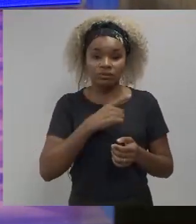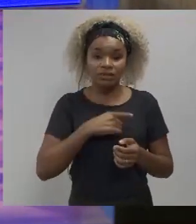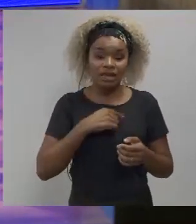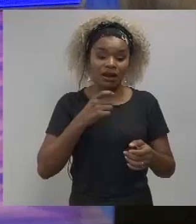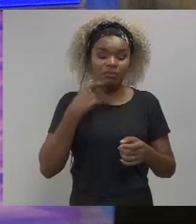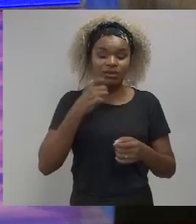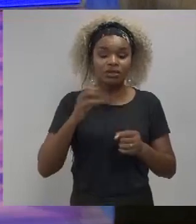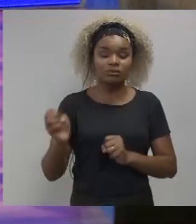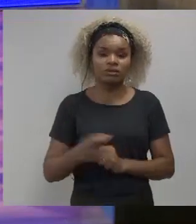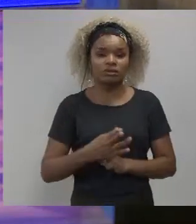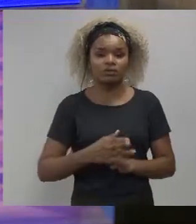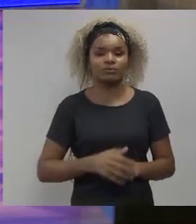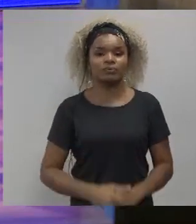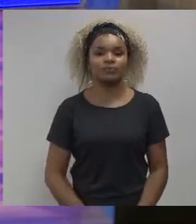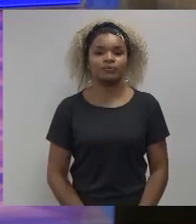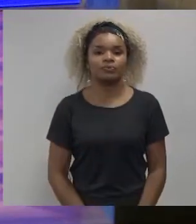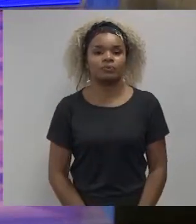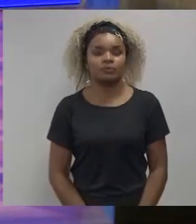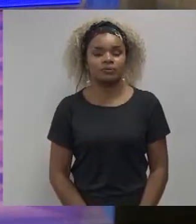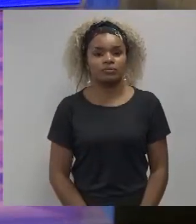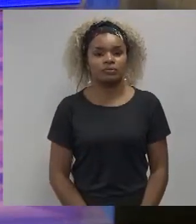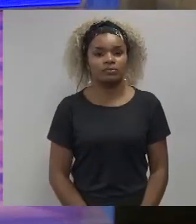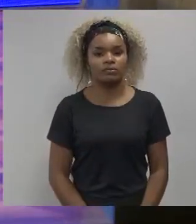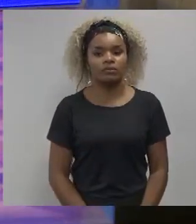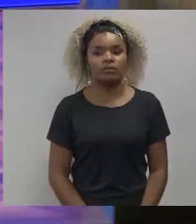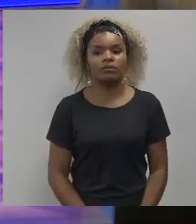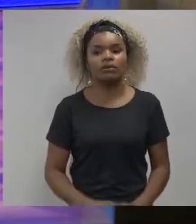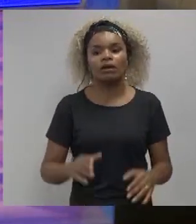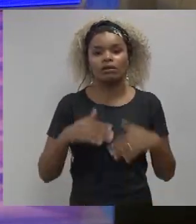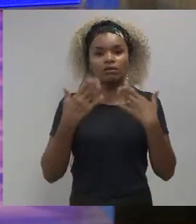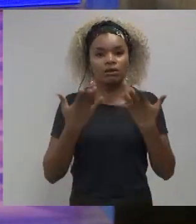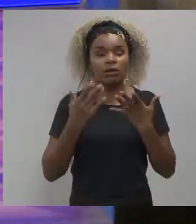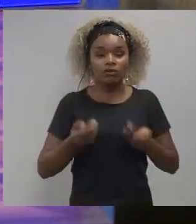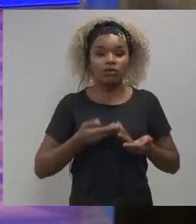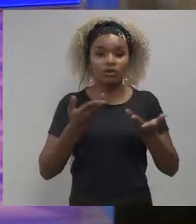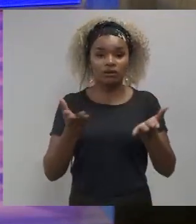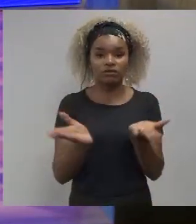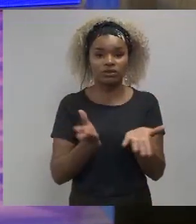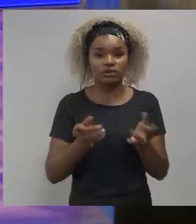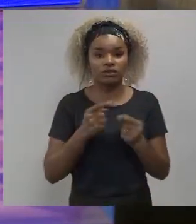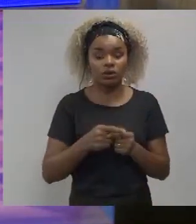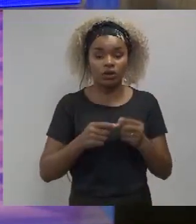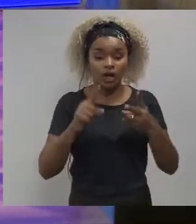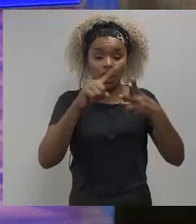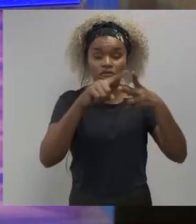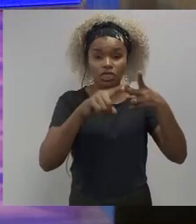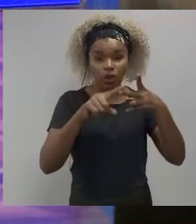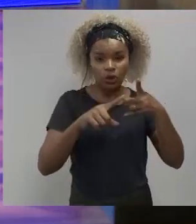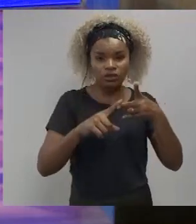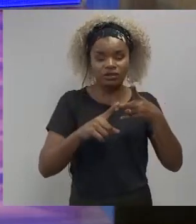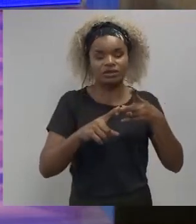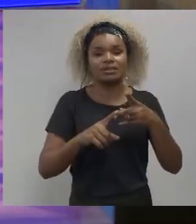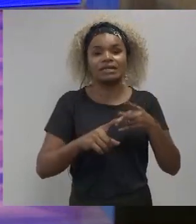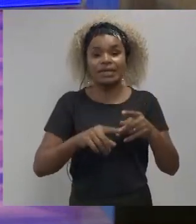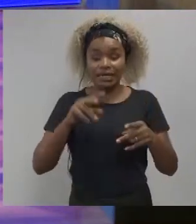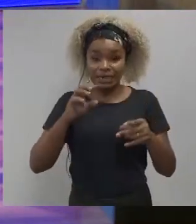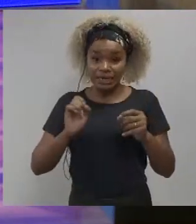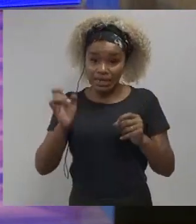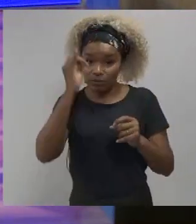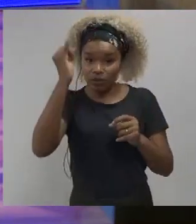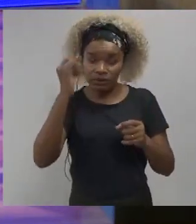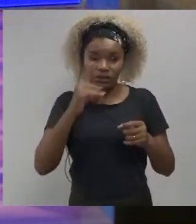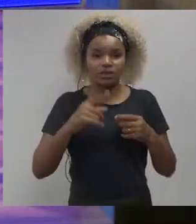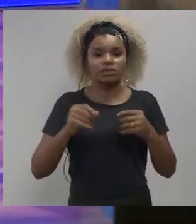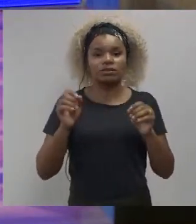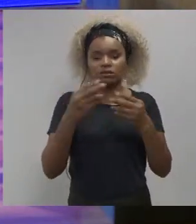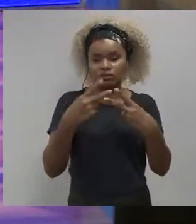okay so I'm going to give you two critical ingredients for building a